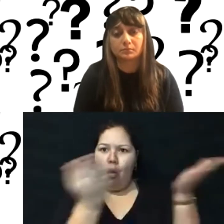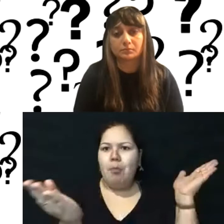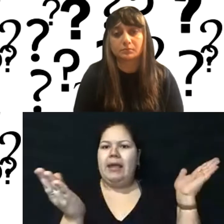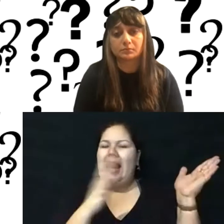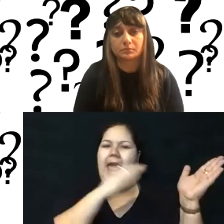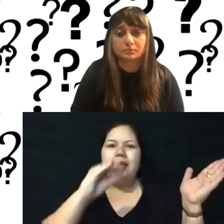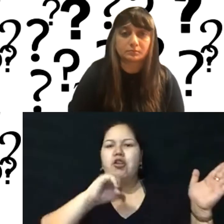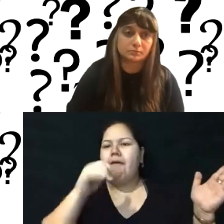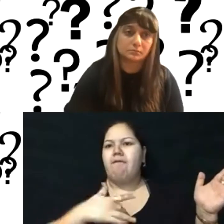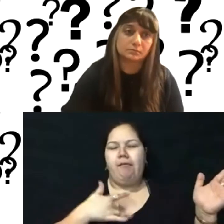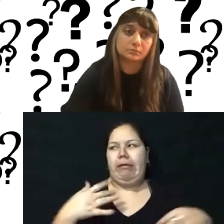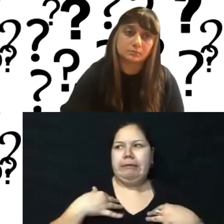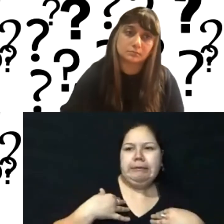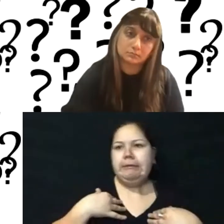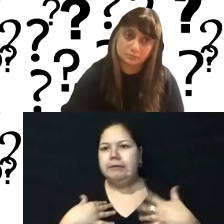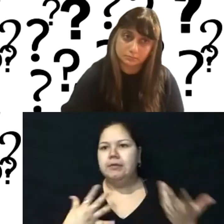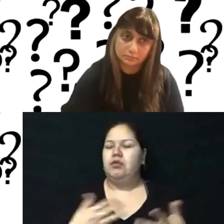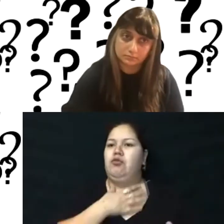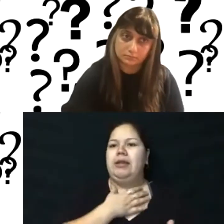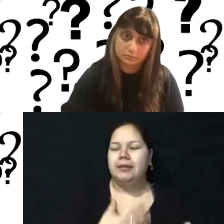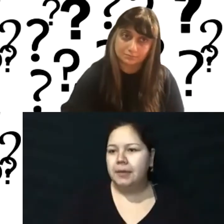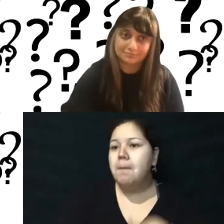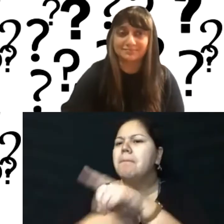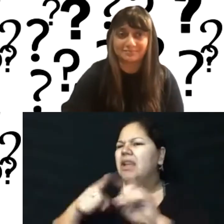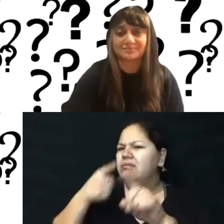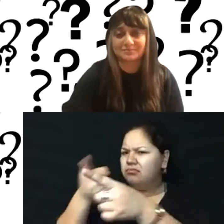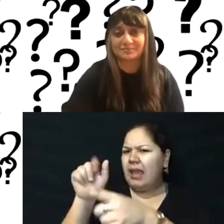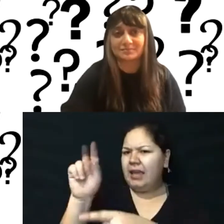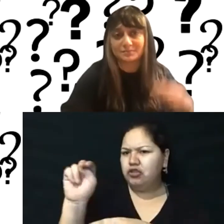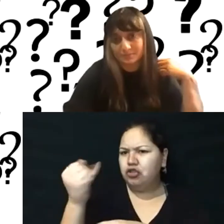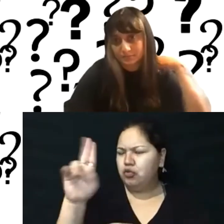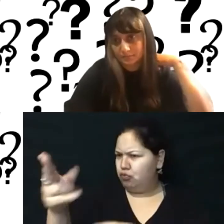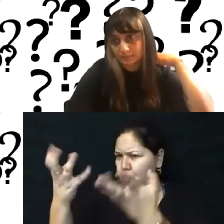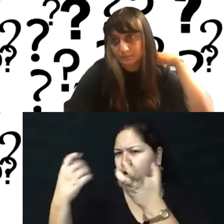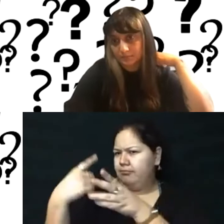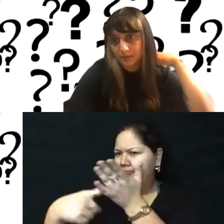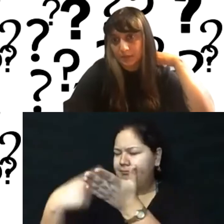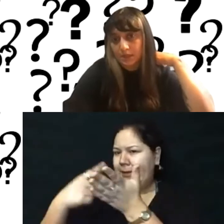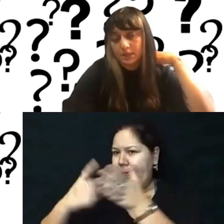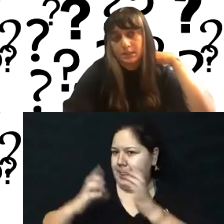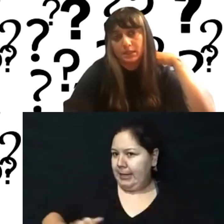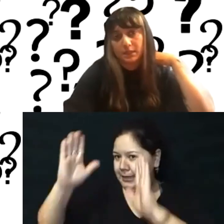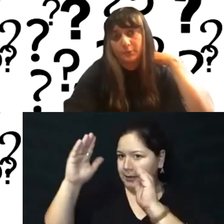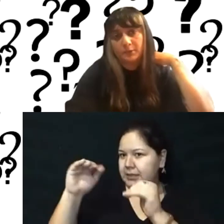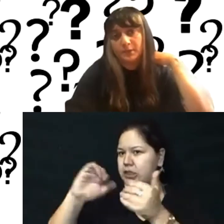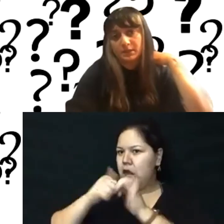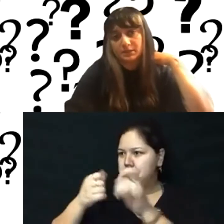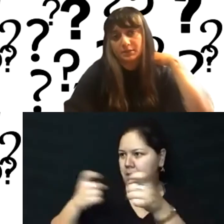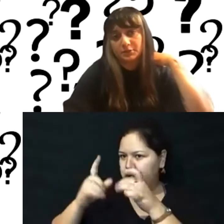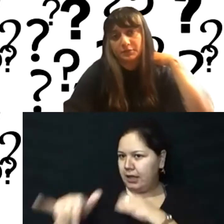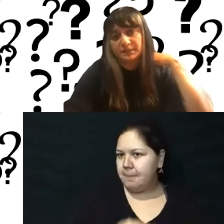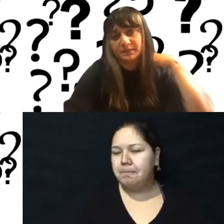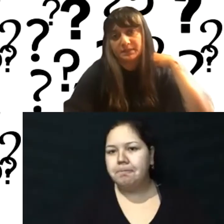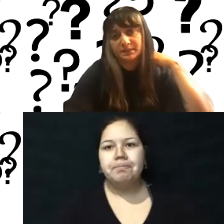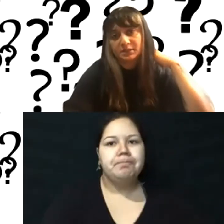were going to talk as well, little bit more about like client expectations and how to kind of manage that too. Yeah, I think that